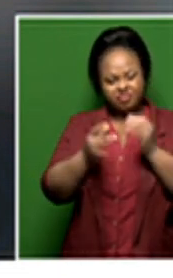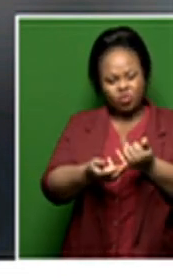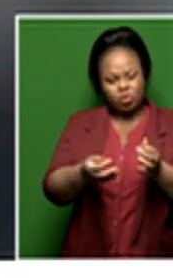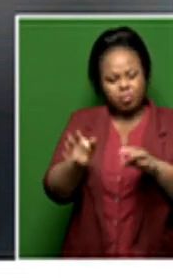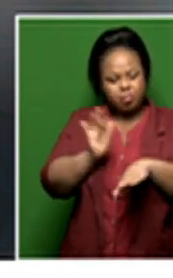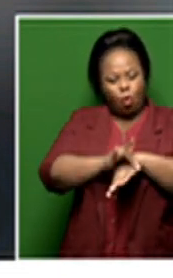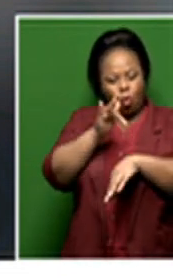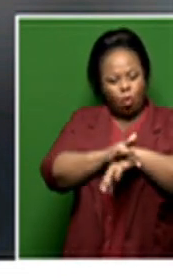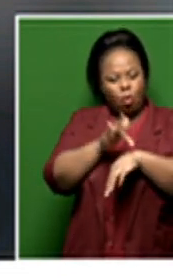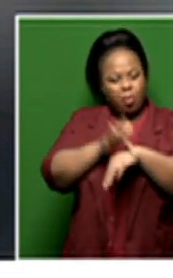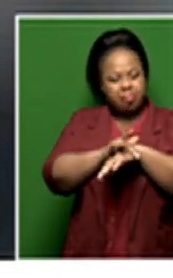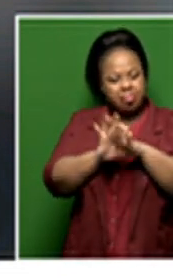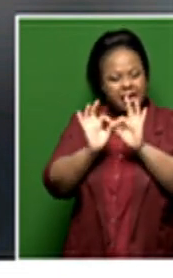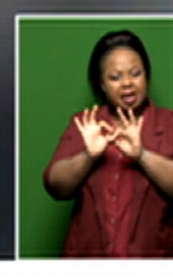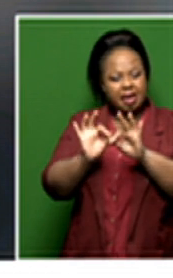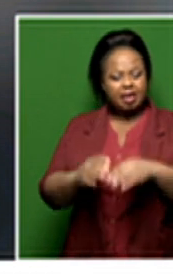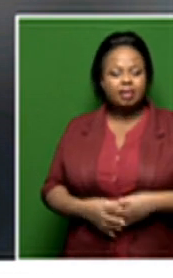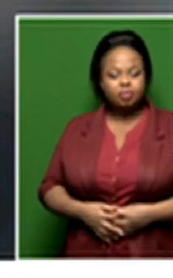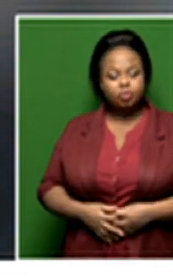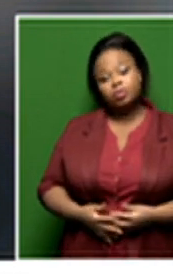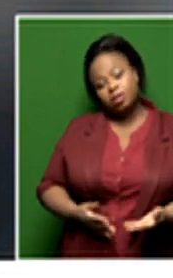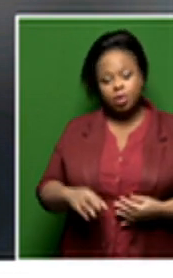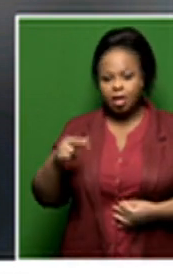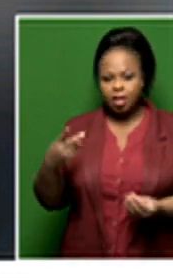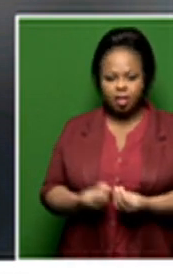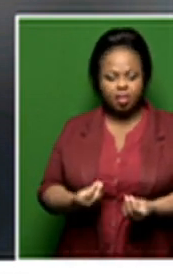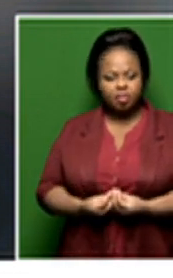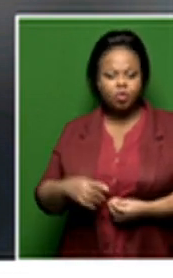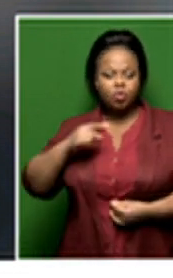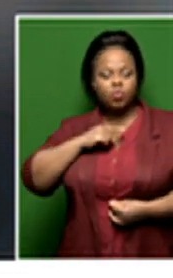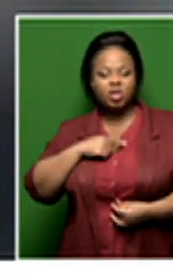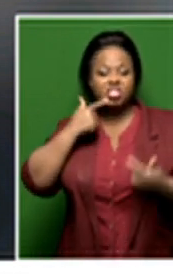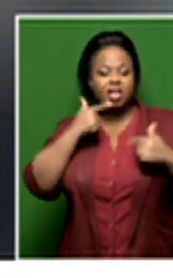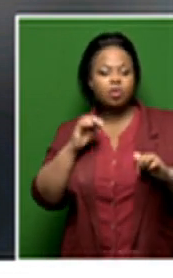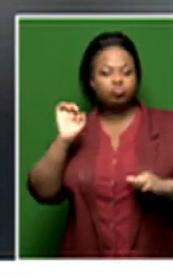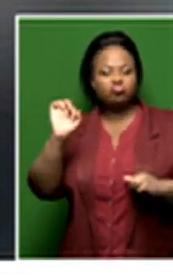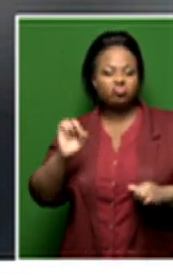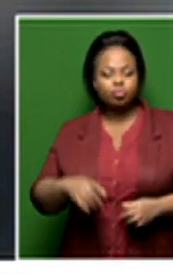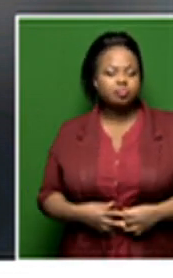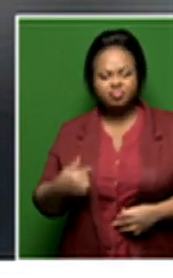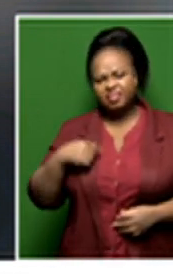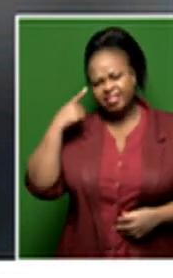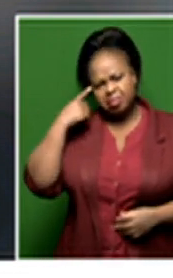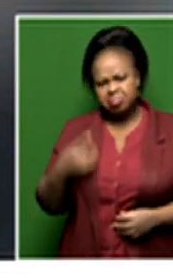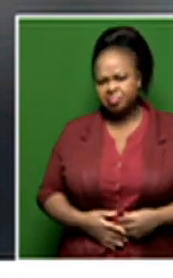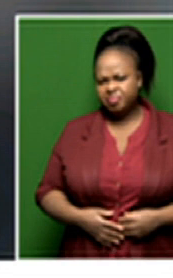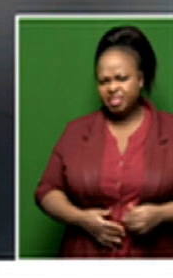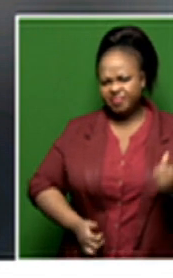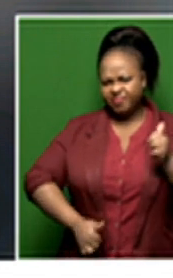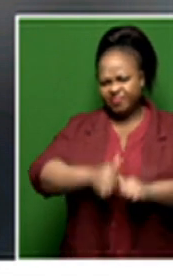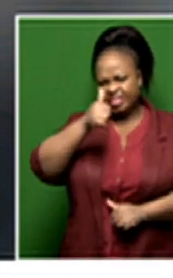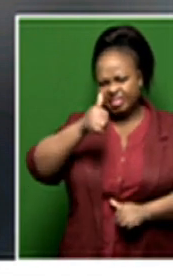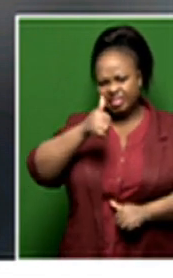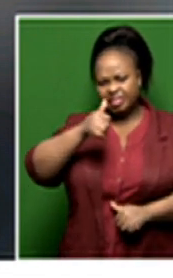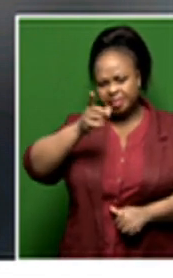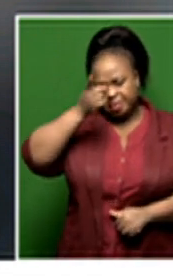you know, flavor. And then the other thing is his compositional language. I think he was the first, you know,